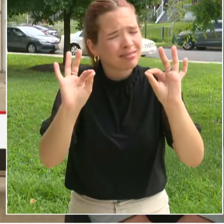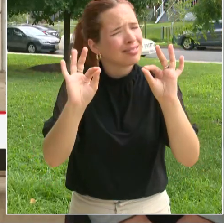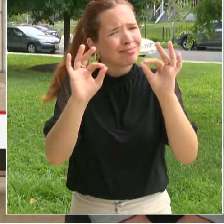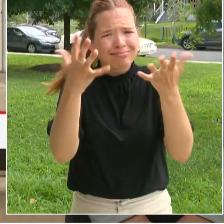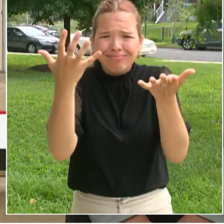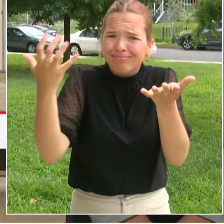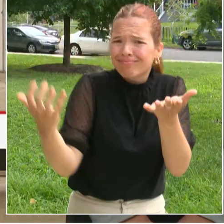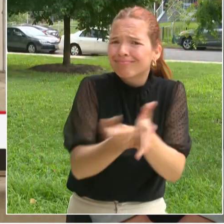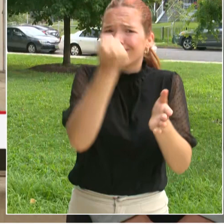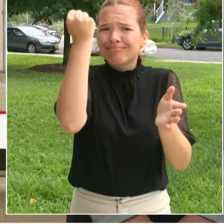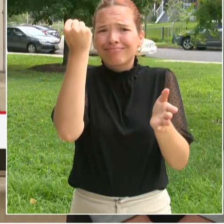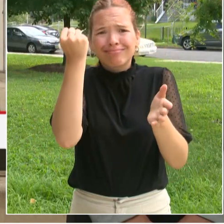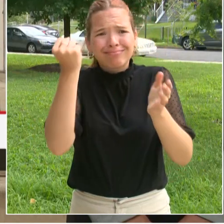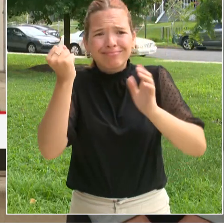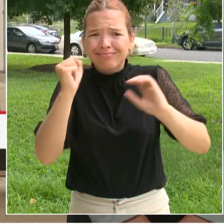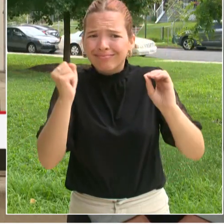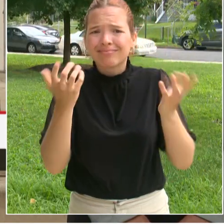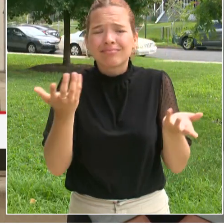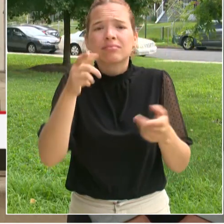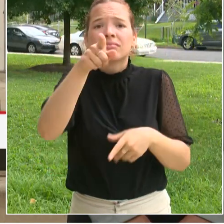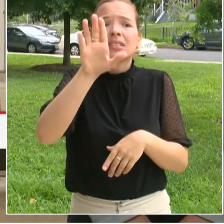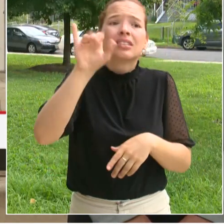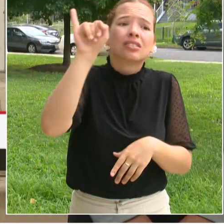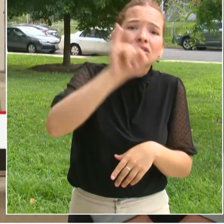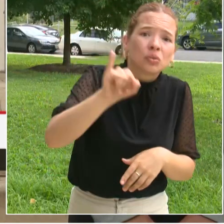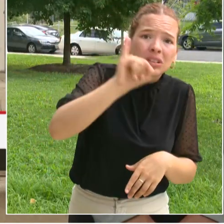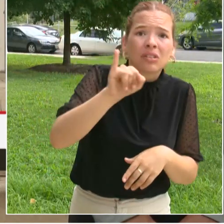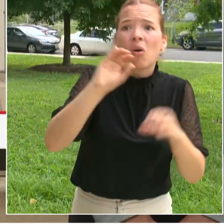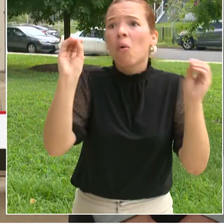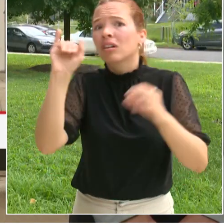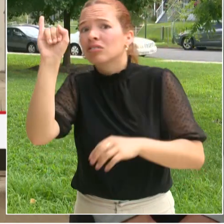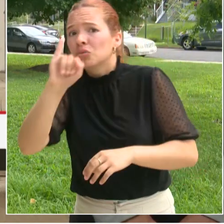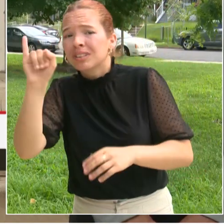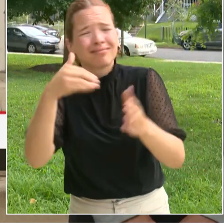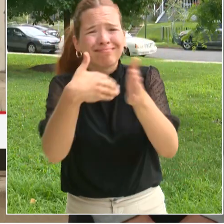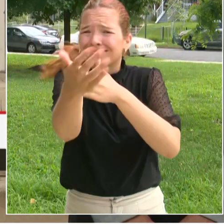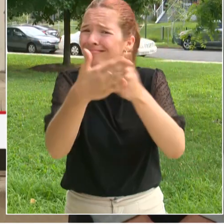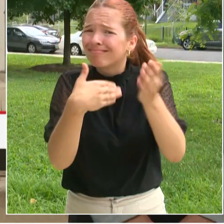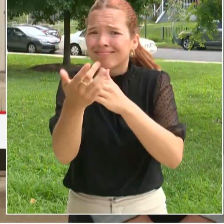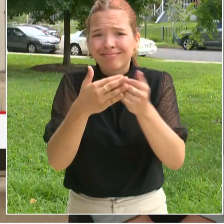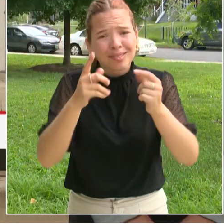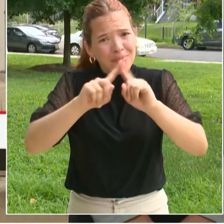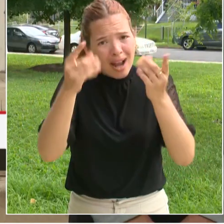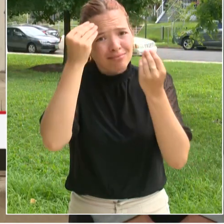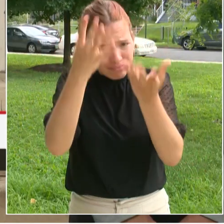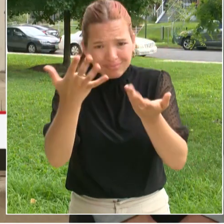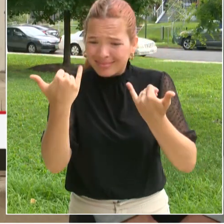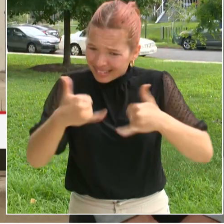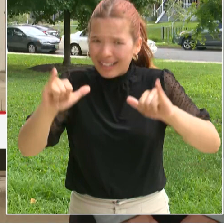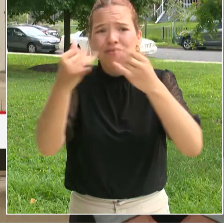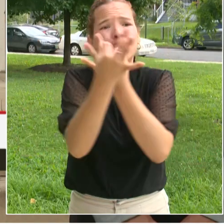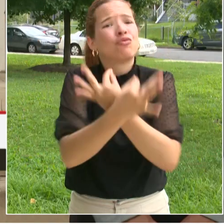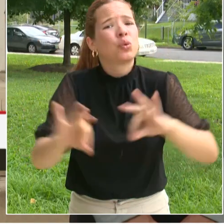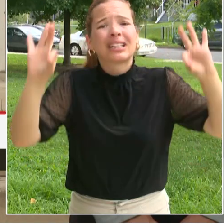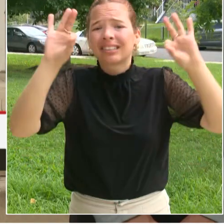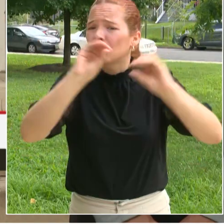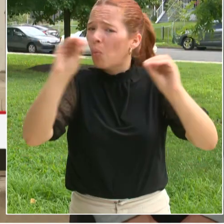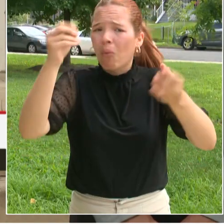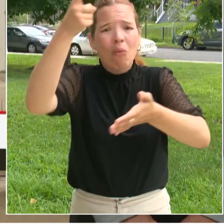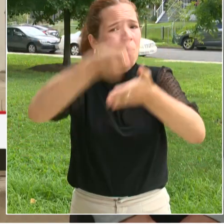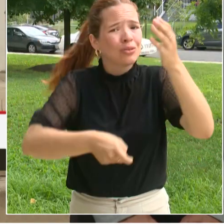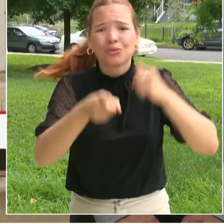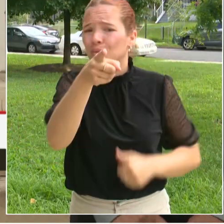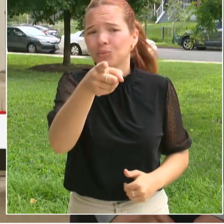insurance, Medicaid, or they're uninsured, they're not charged for any of the services that we provide. I want to focus